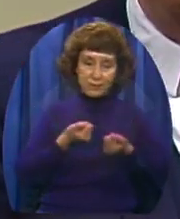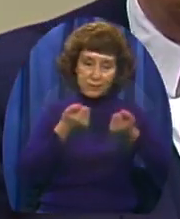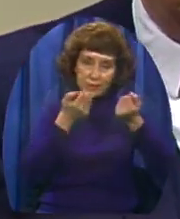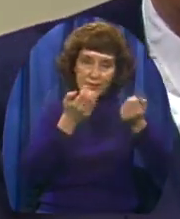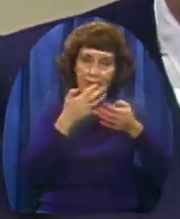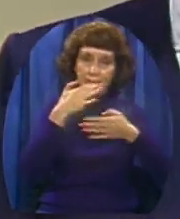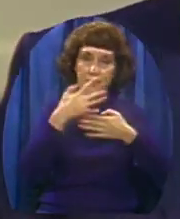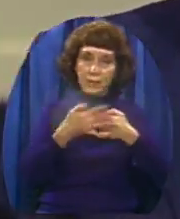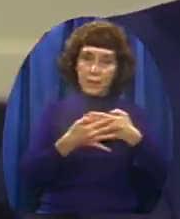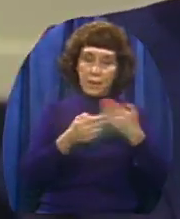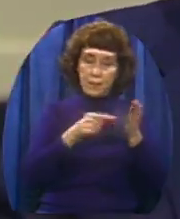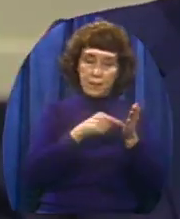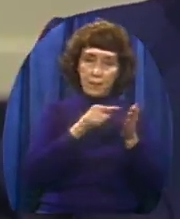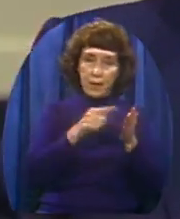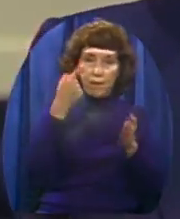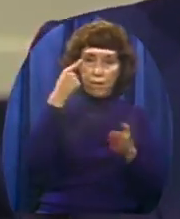forever